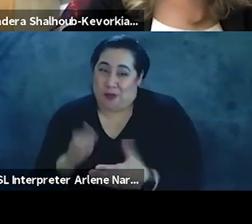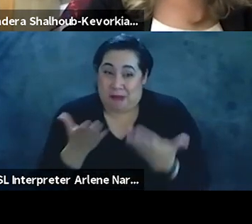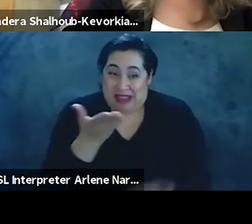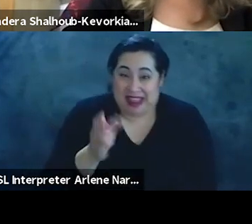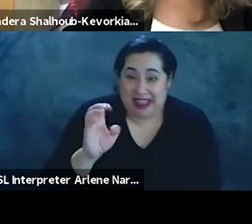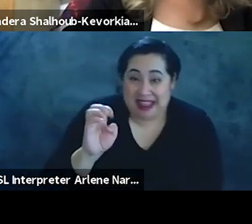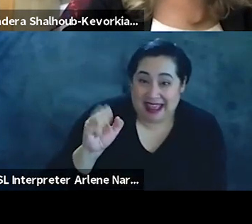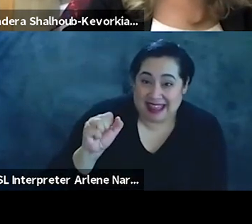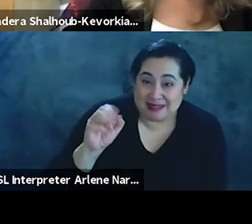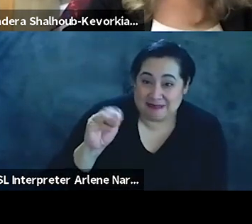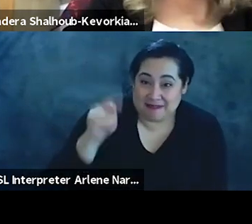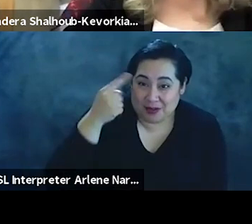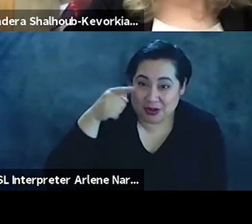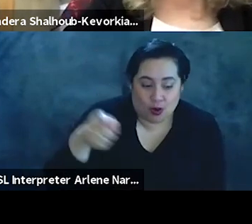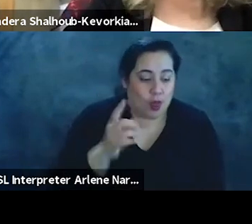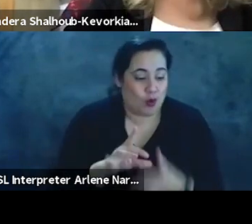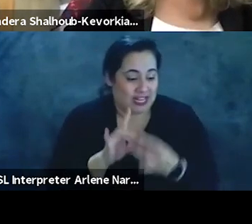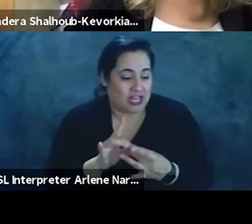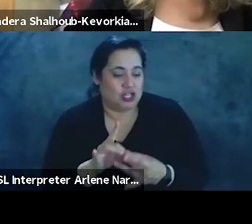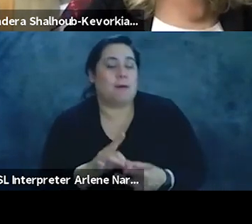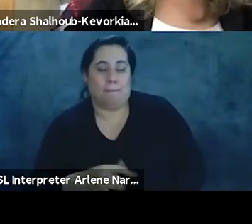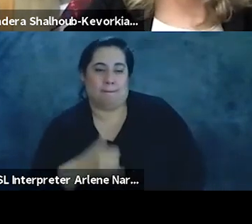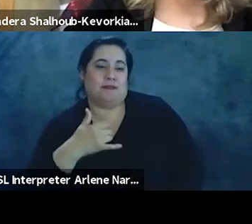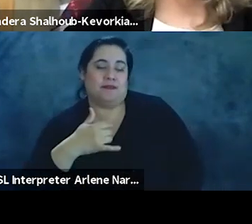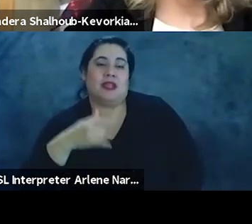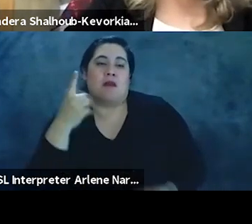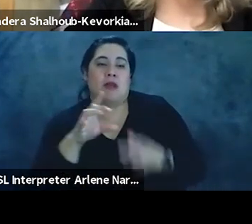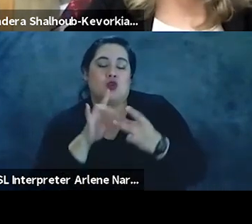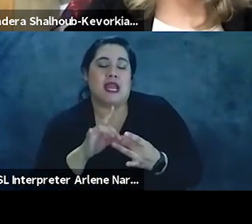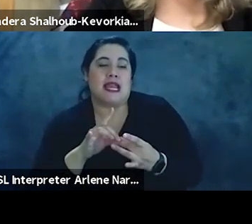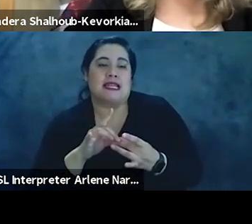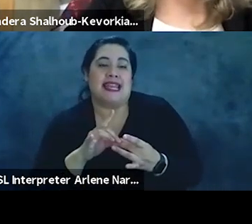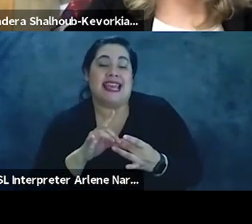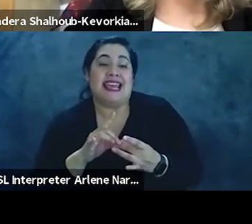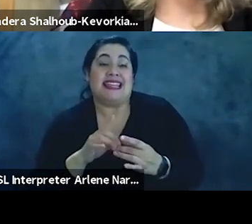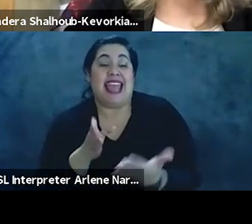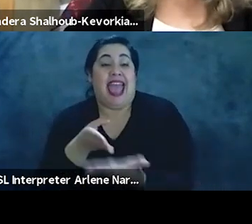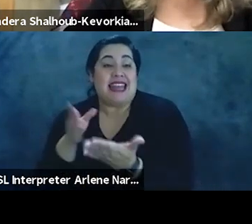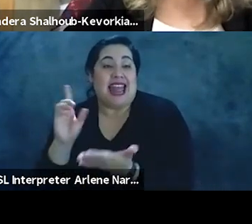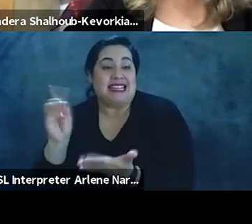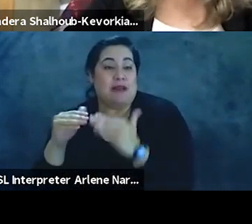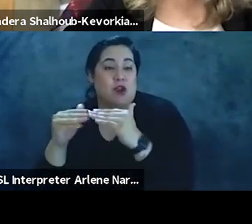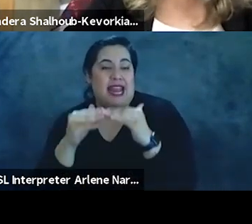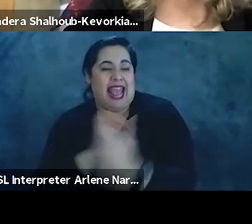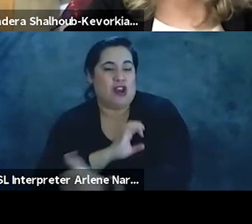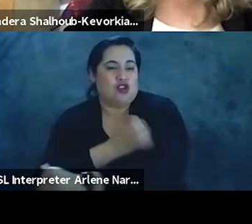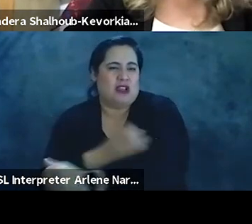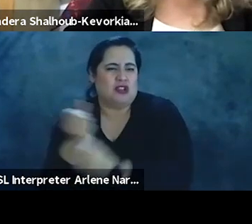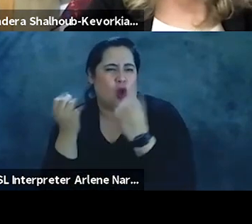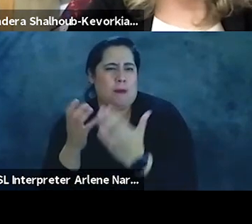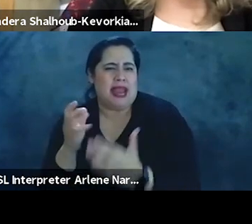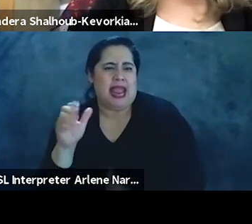um is the relationship between the the the anti-democratic energy of of of so many